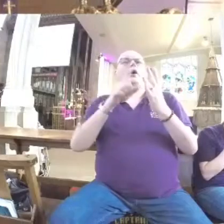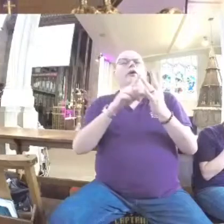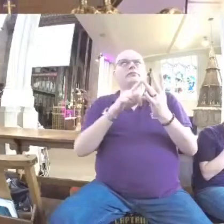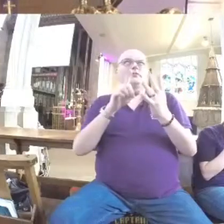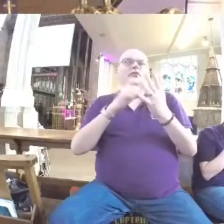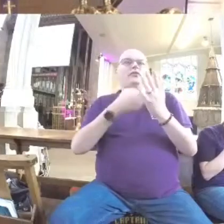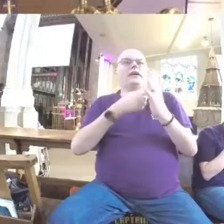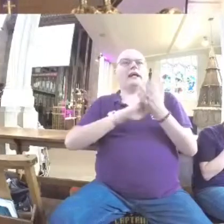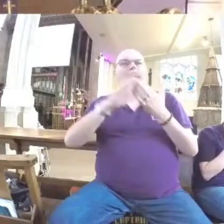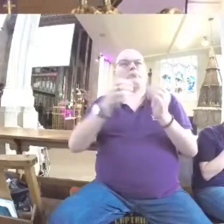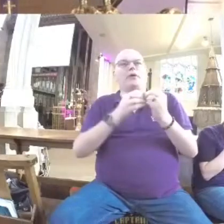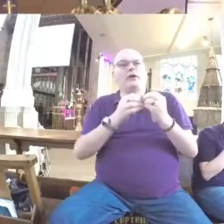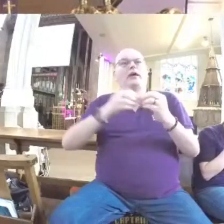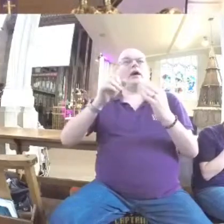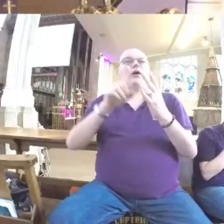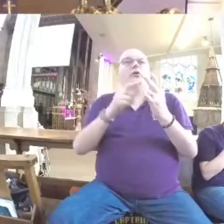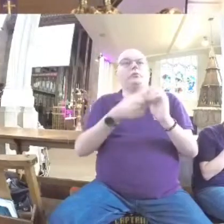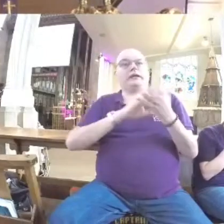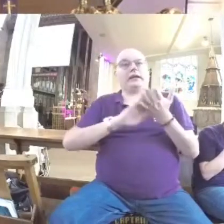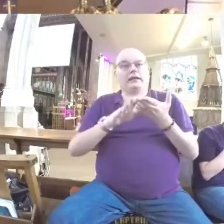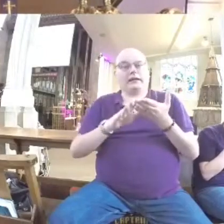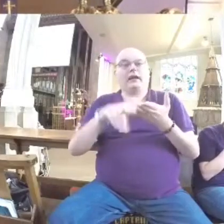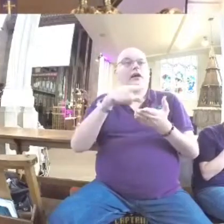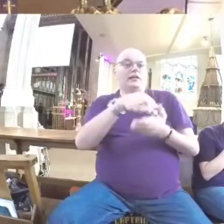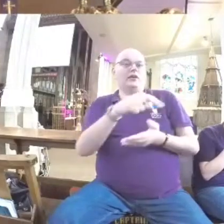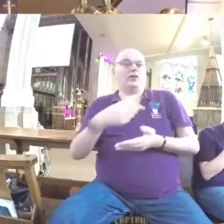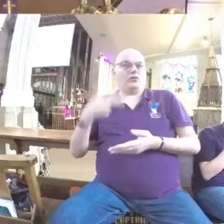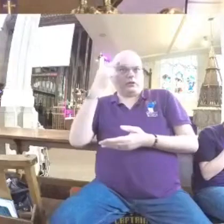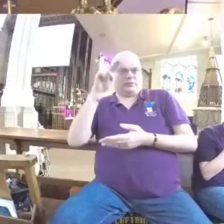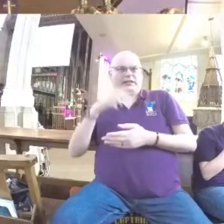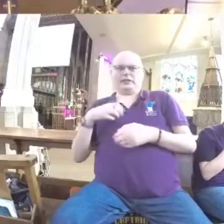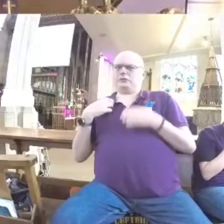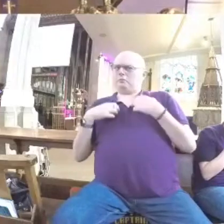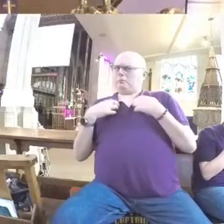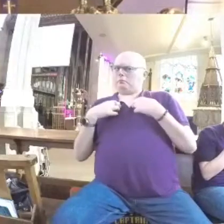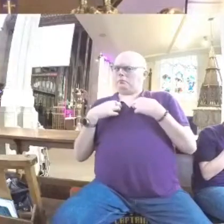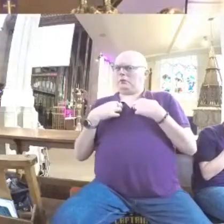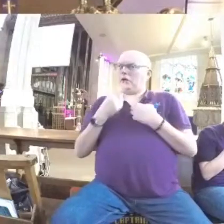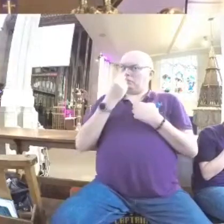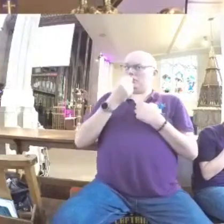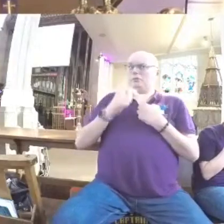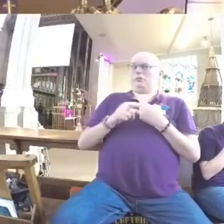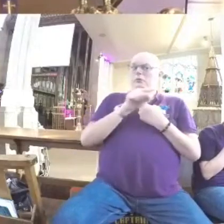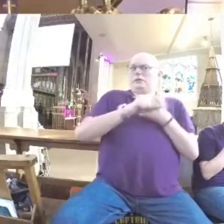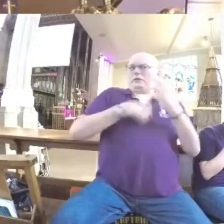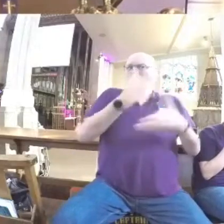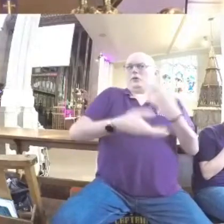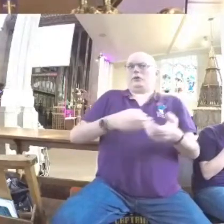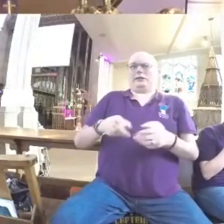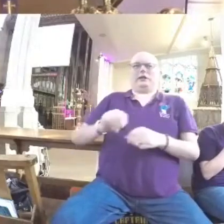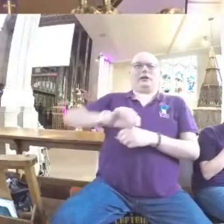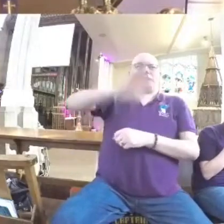interesting reputations. These women could easily be at home in an episode of EastEnders rather than key figures in the Bible.